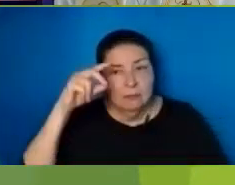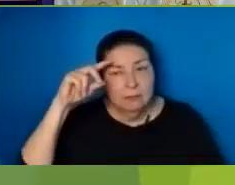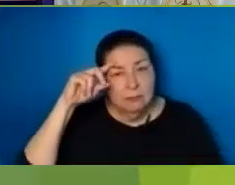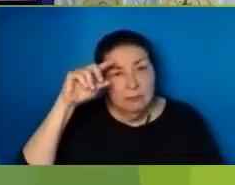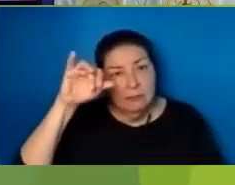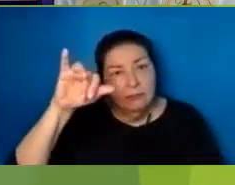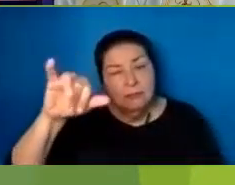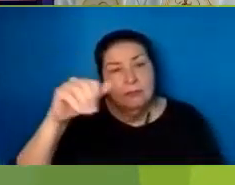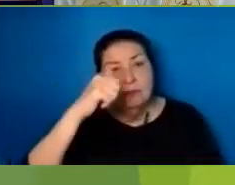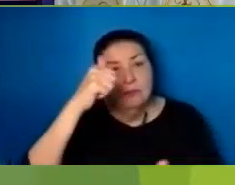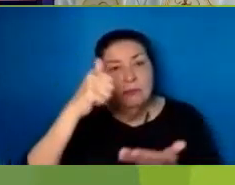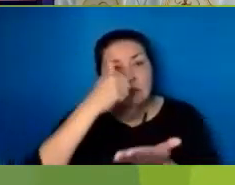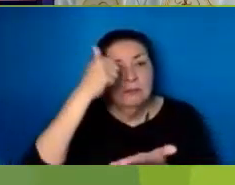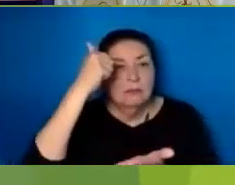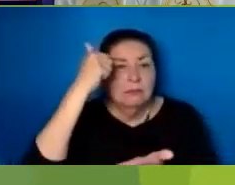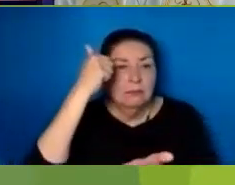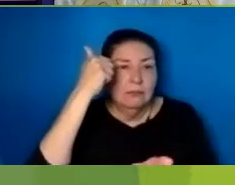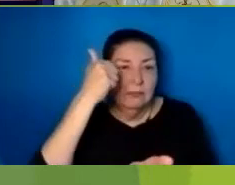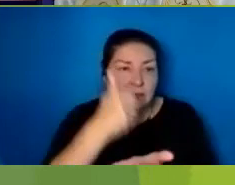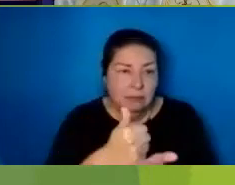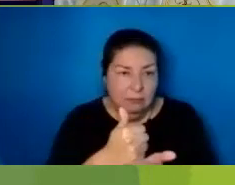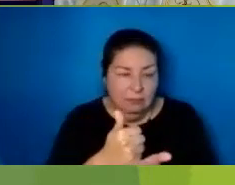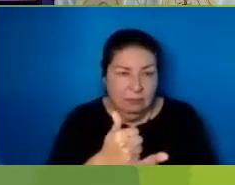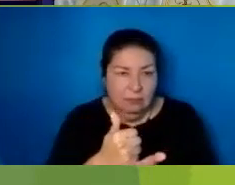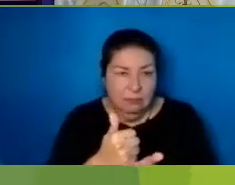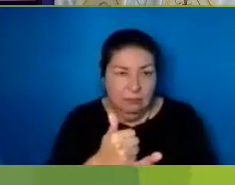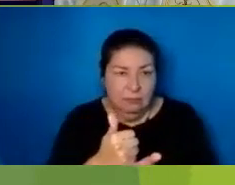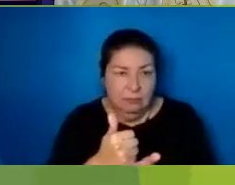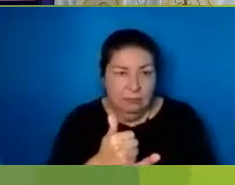Forever, amen